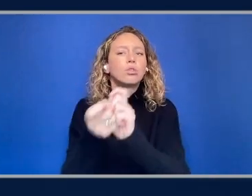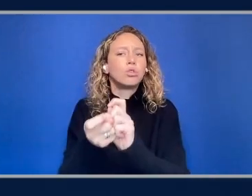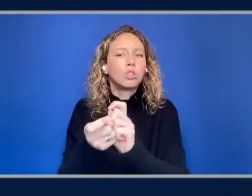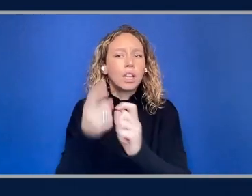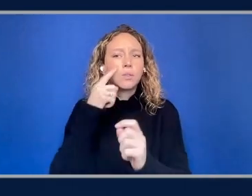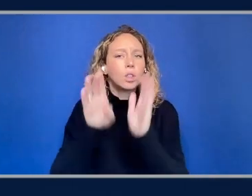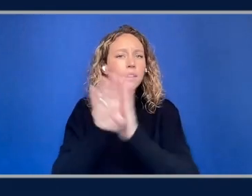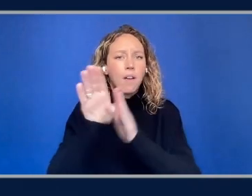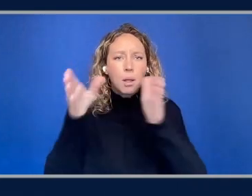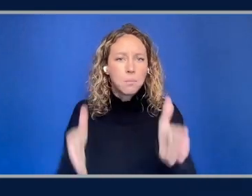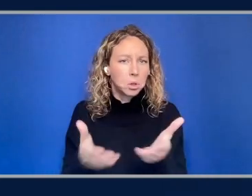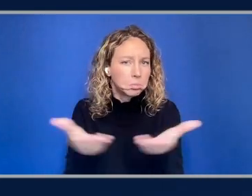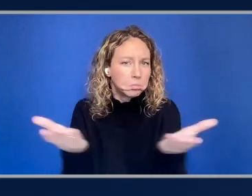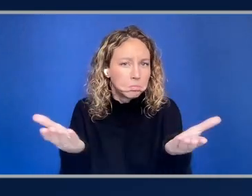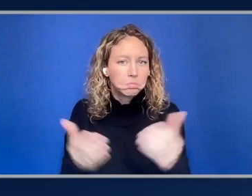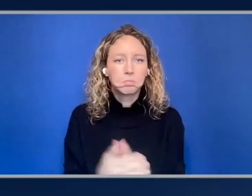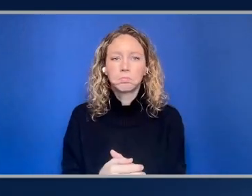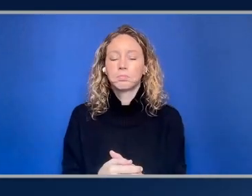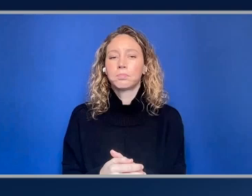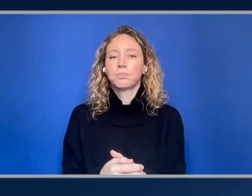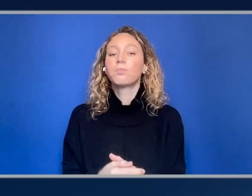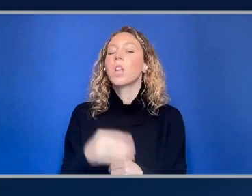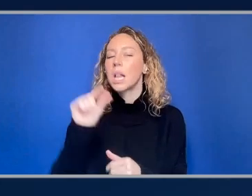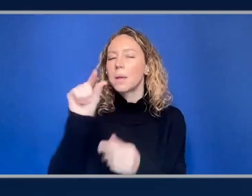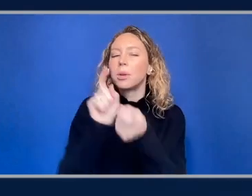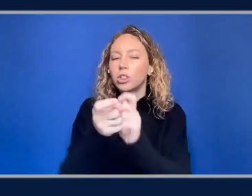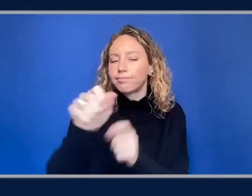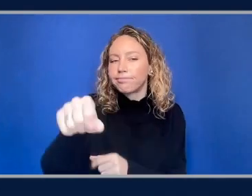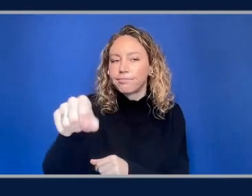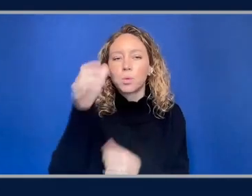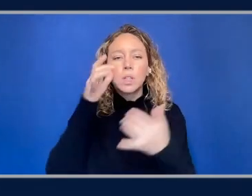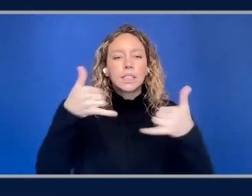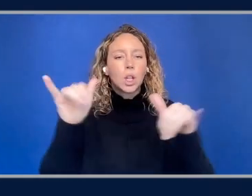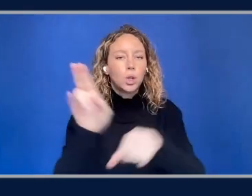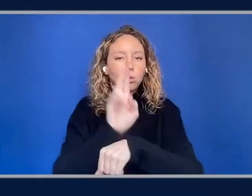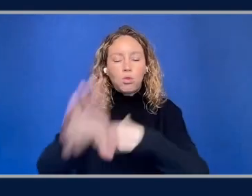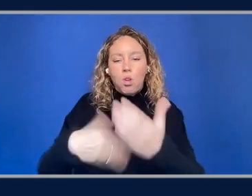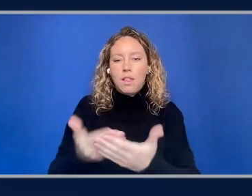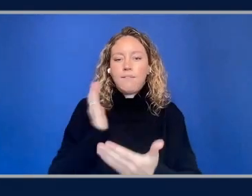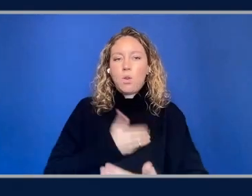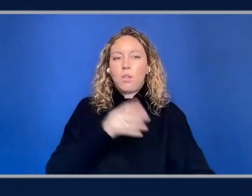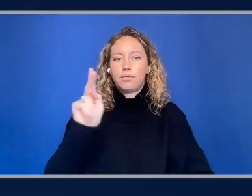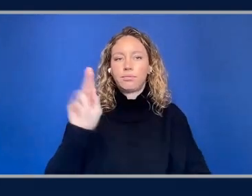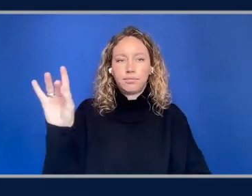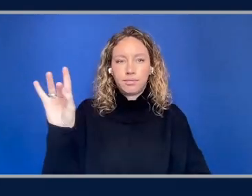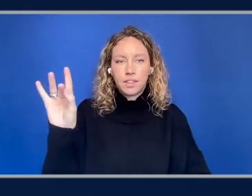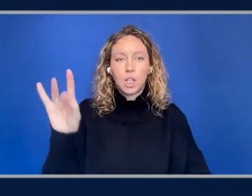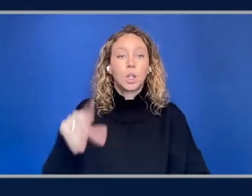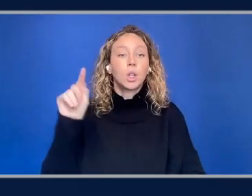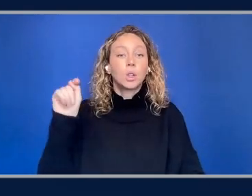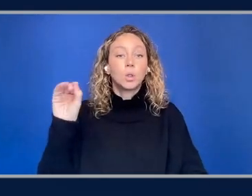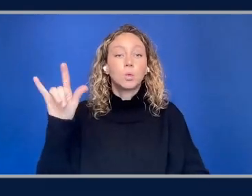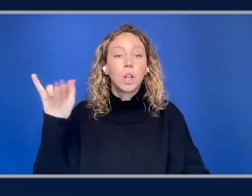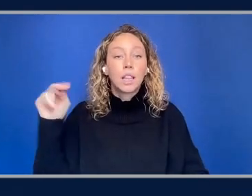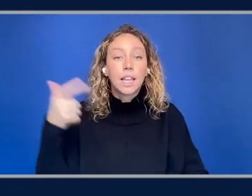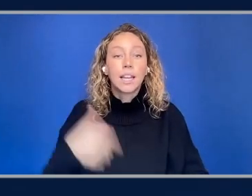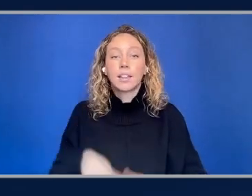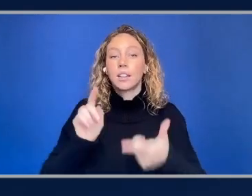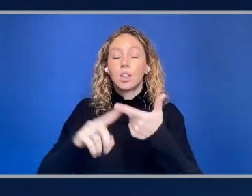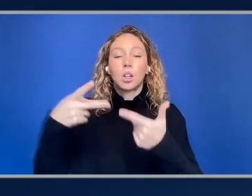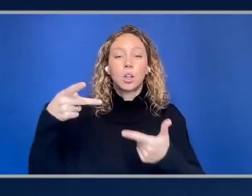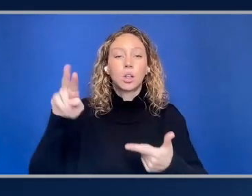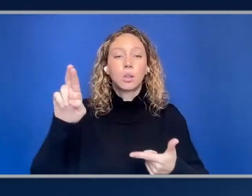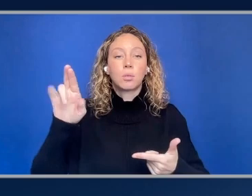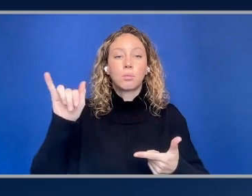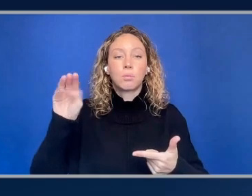Yeah. So there is a bit of a change, although you'll still be able to use all of the Kubernetes sort of tooling and primitives that you've grown